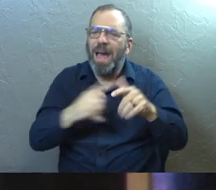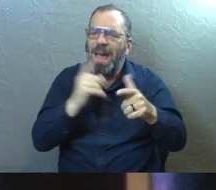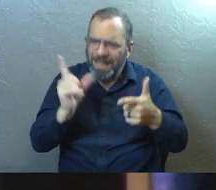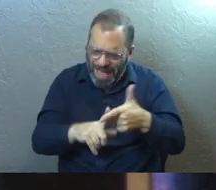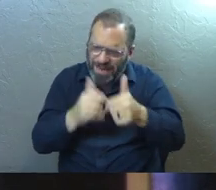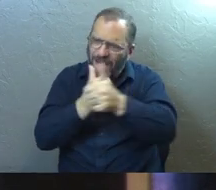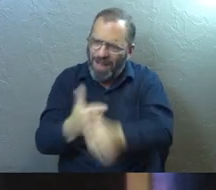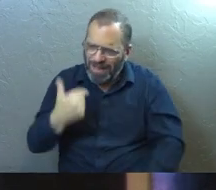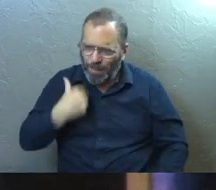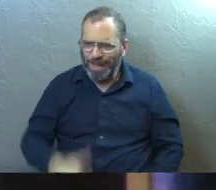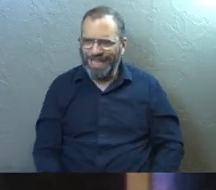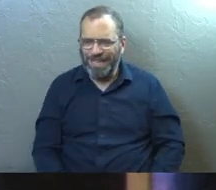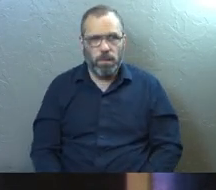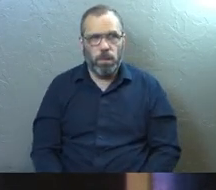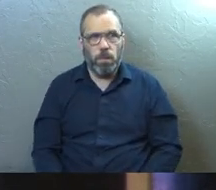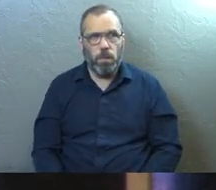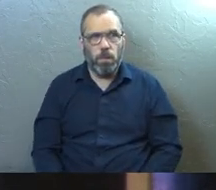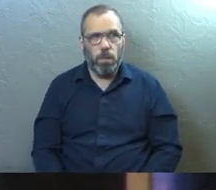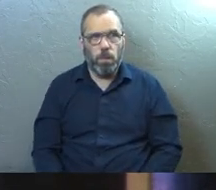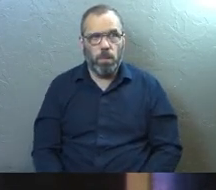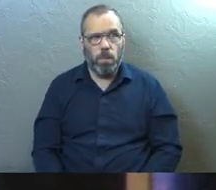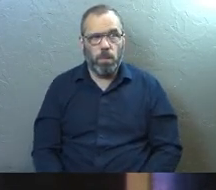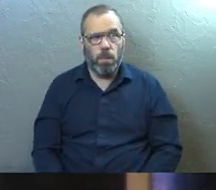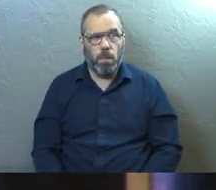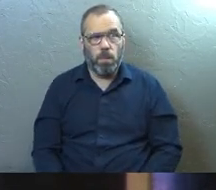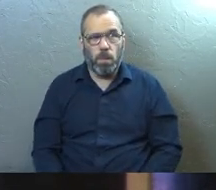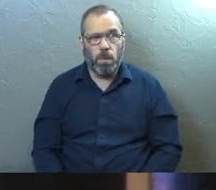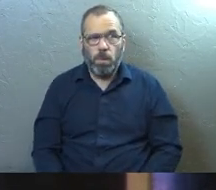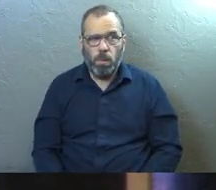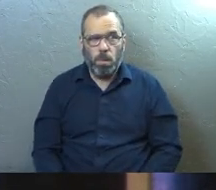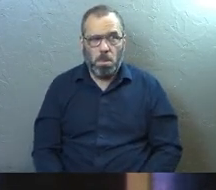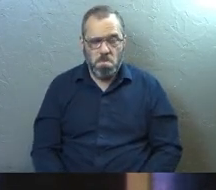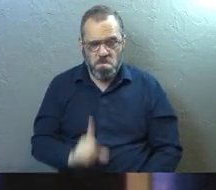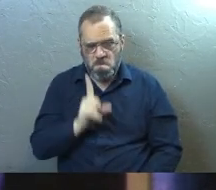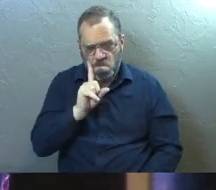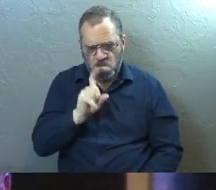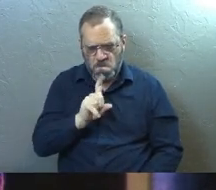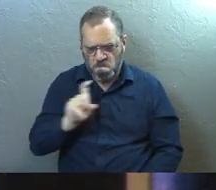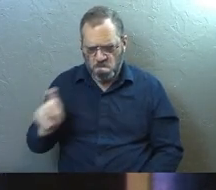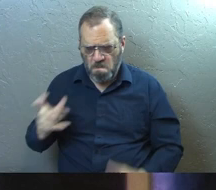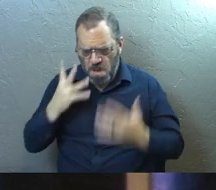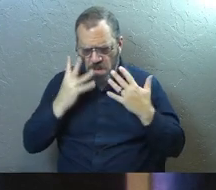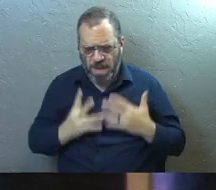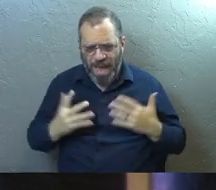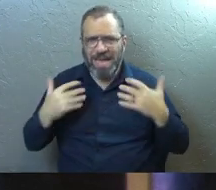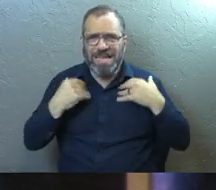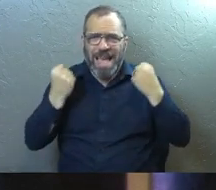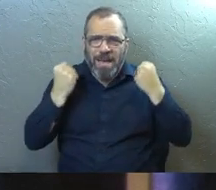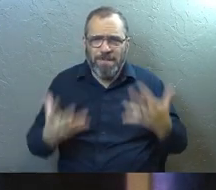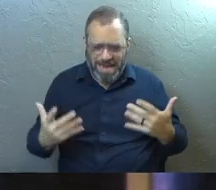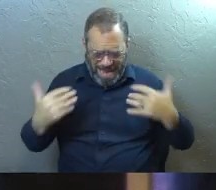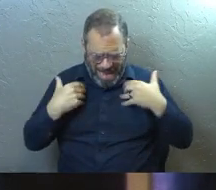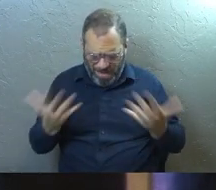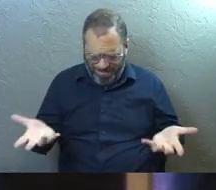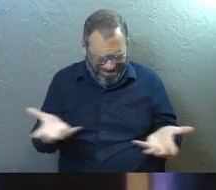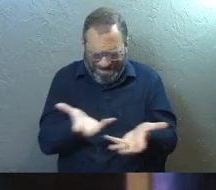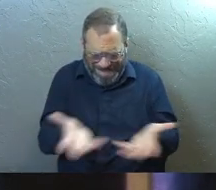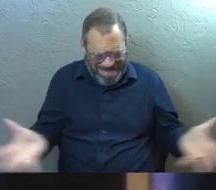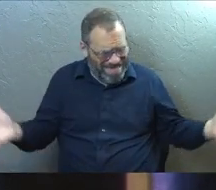Then come follow me. But when the young man heard this, he went away sad. Why? For he had many possessions.